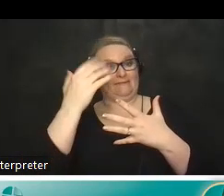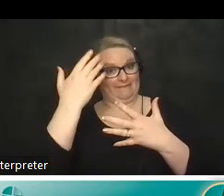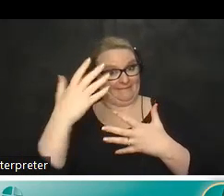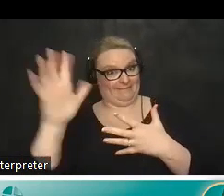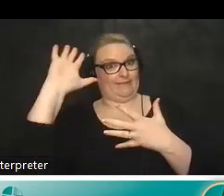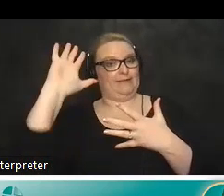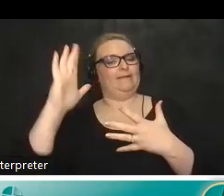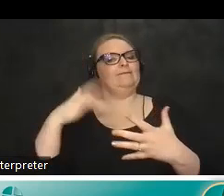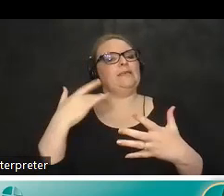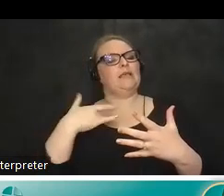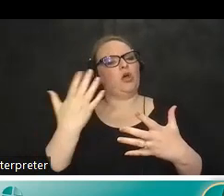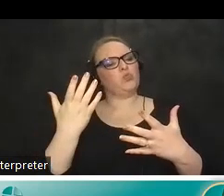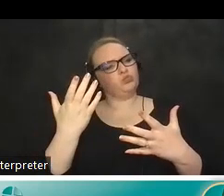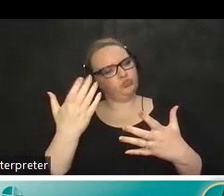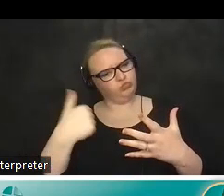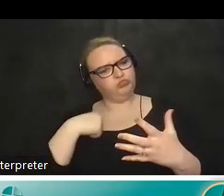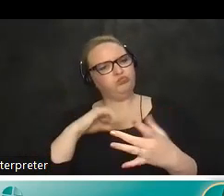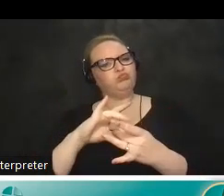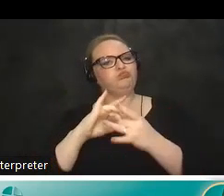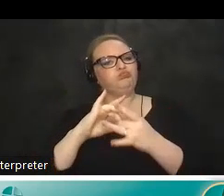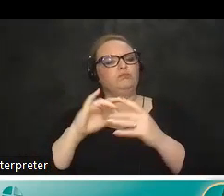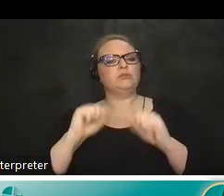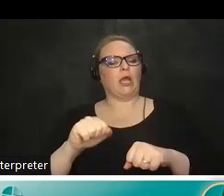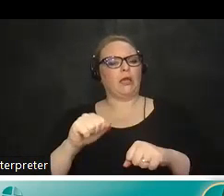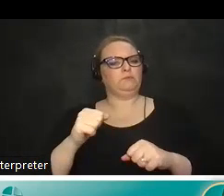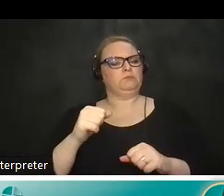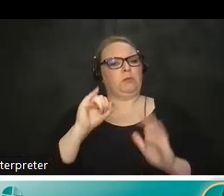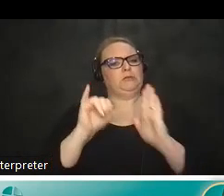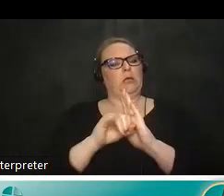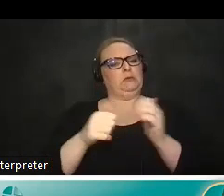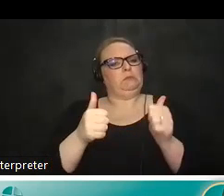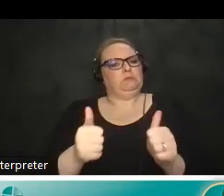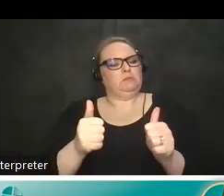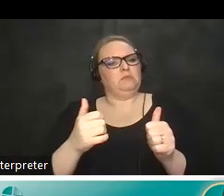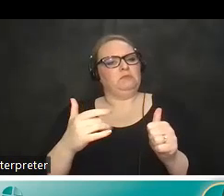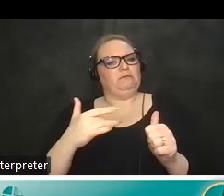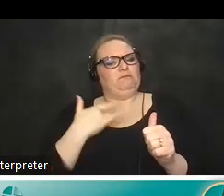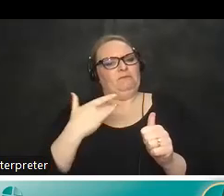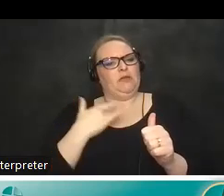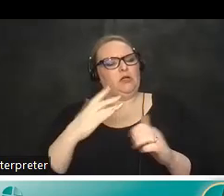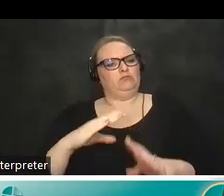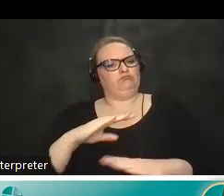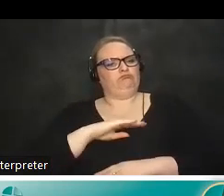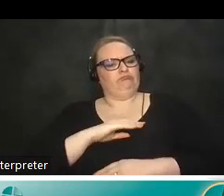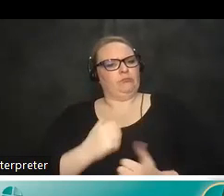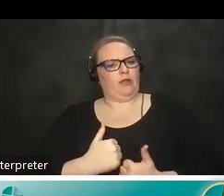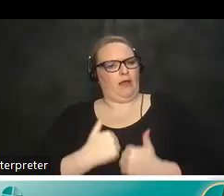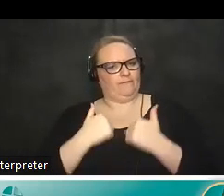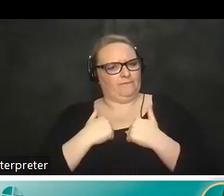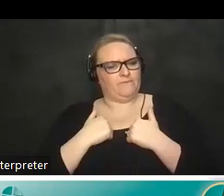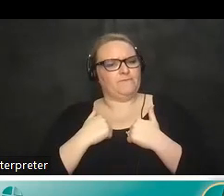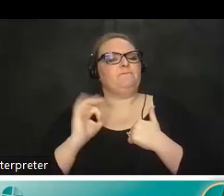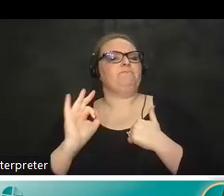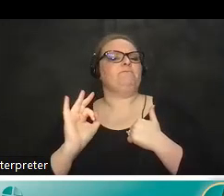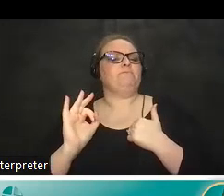like they belong and to be able to self-actualize and have the most fulfilling um uh life